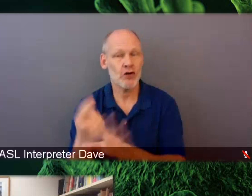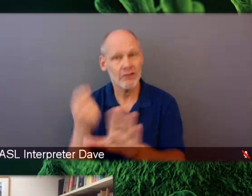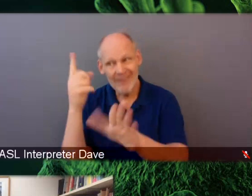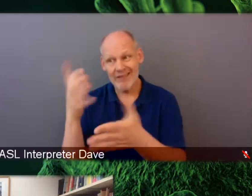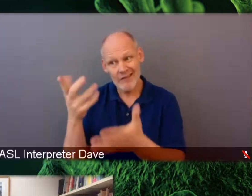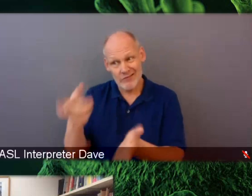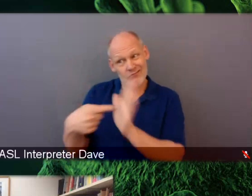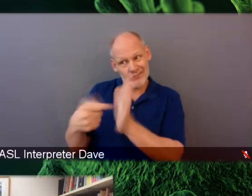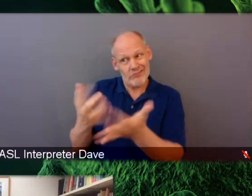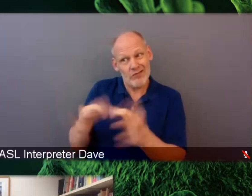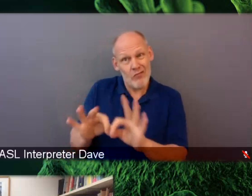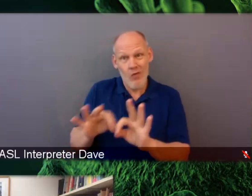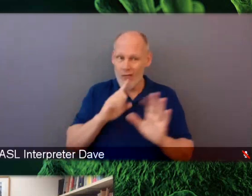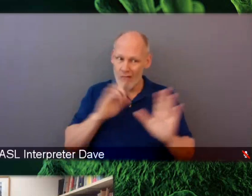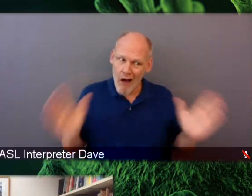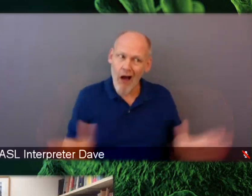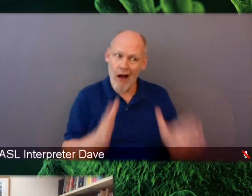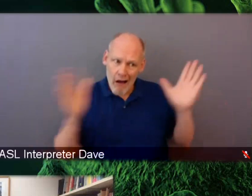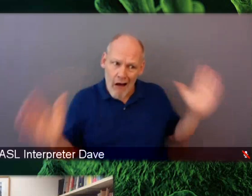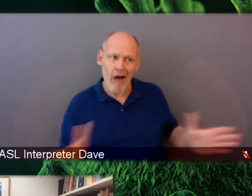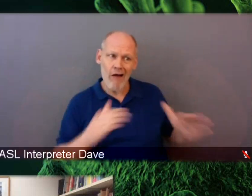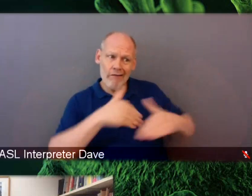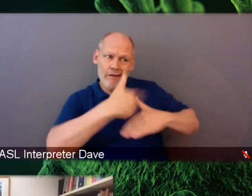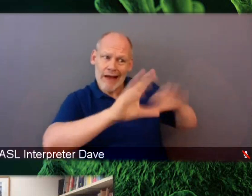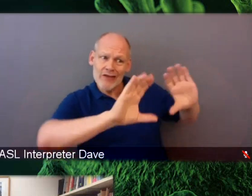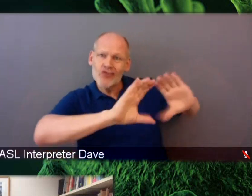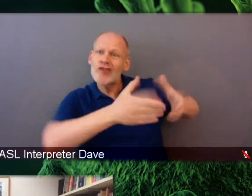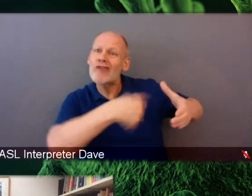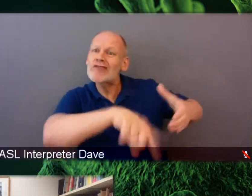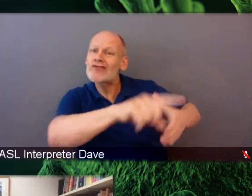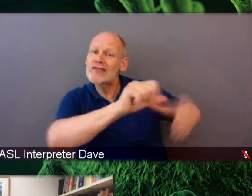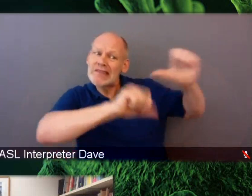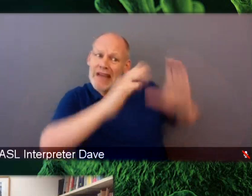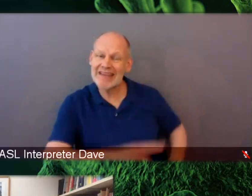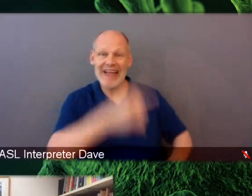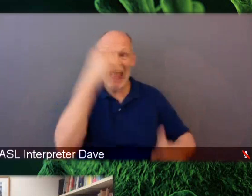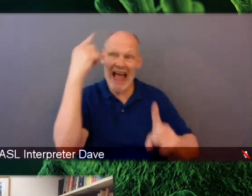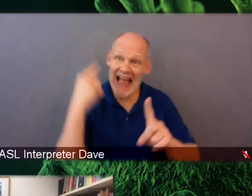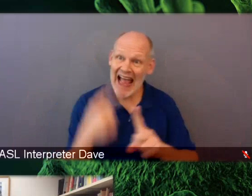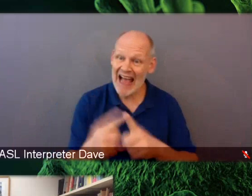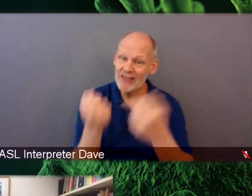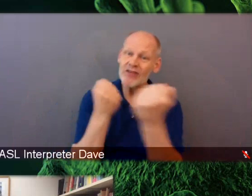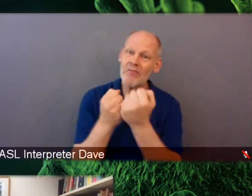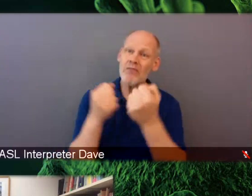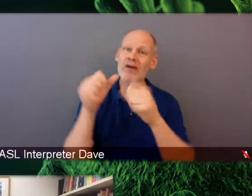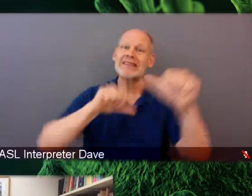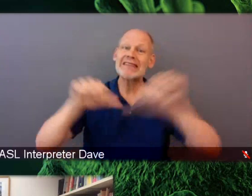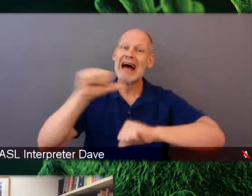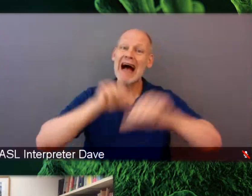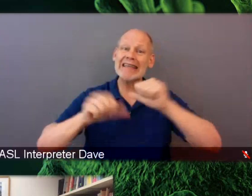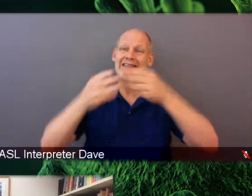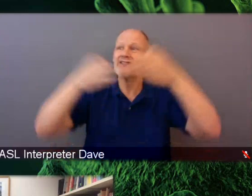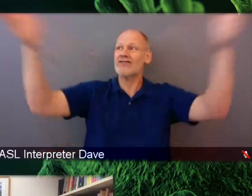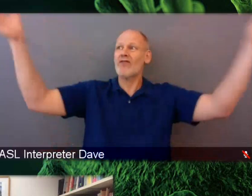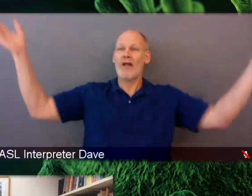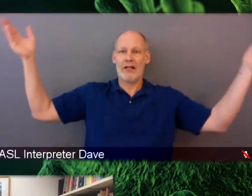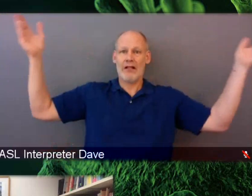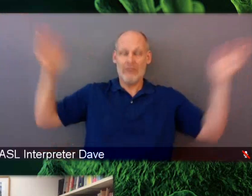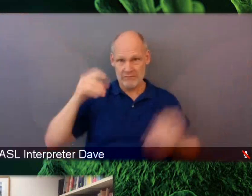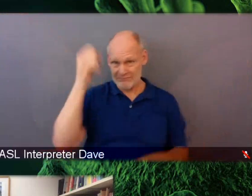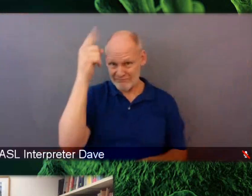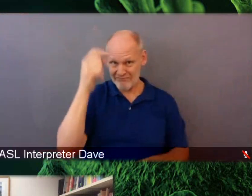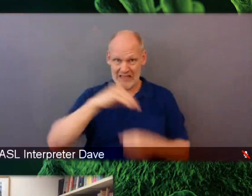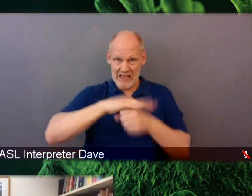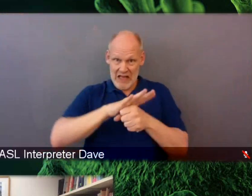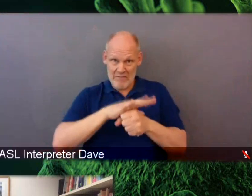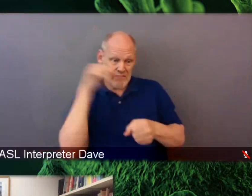generation of scientists, but also ensuring broader public understanding of and support for science. One thing the pandemic has shown us is